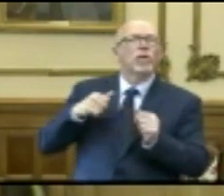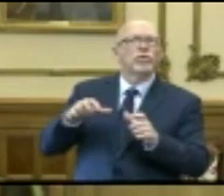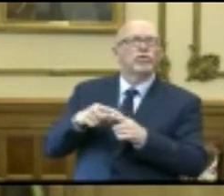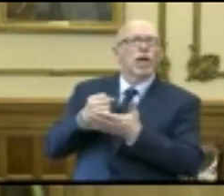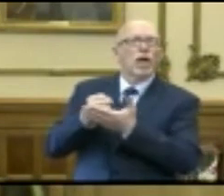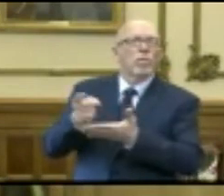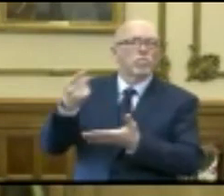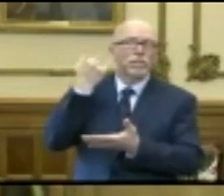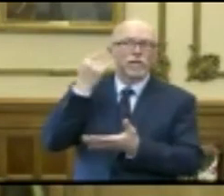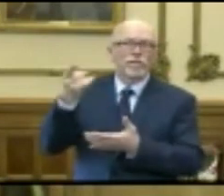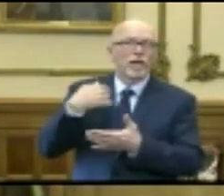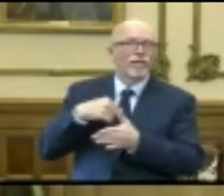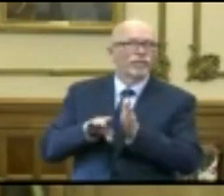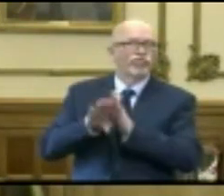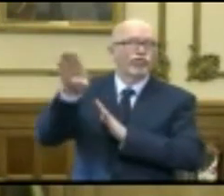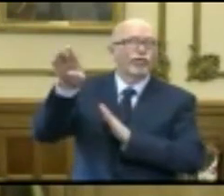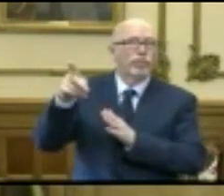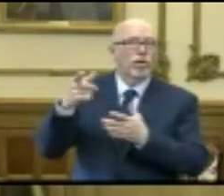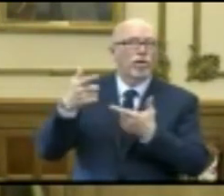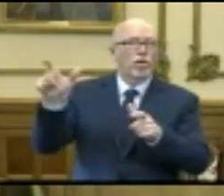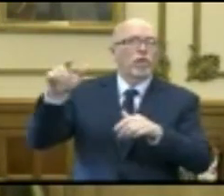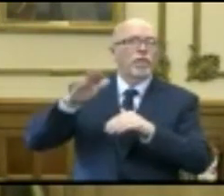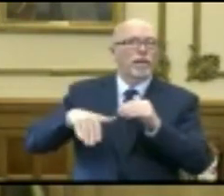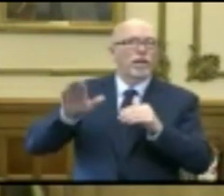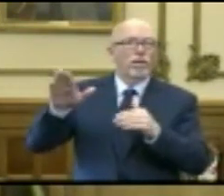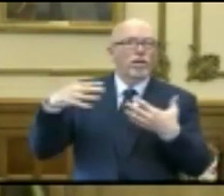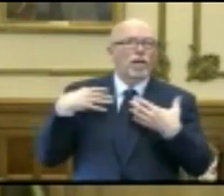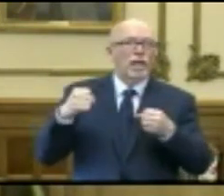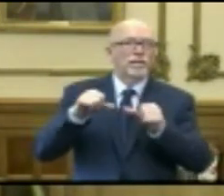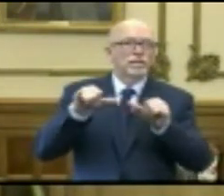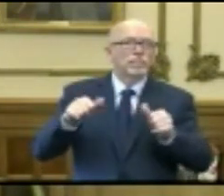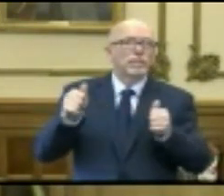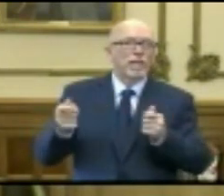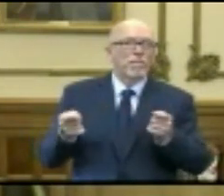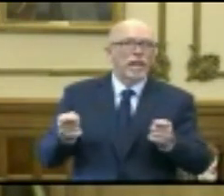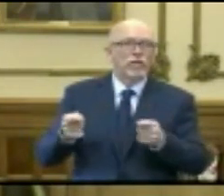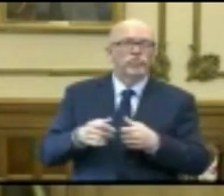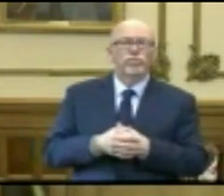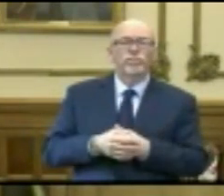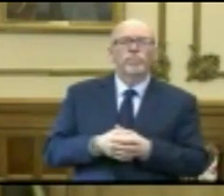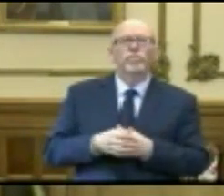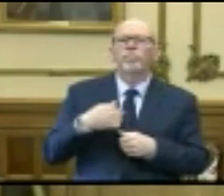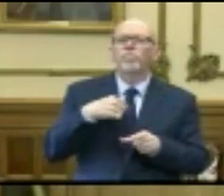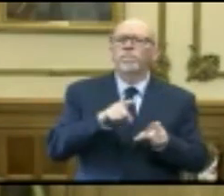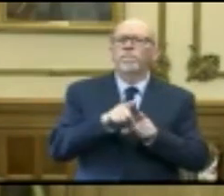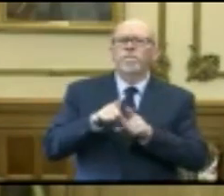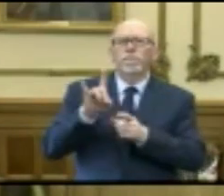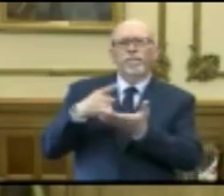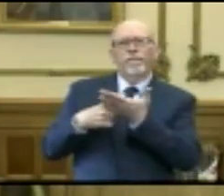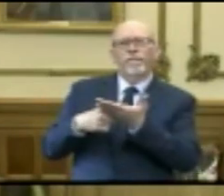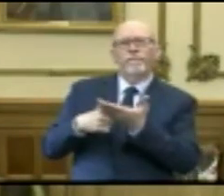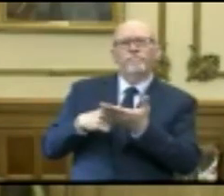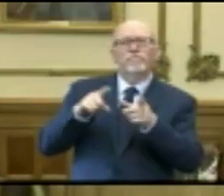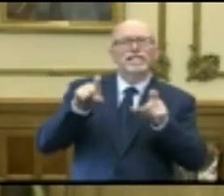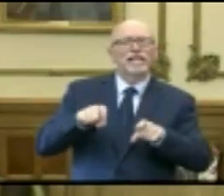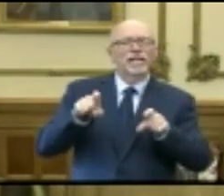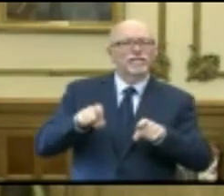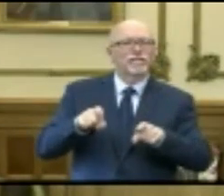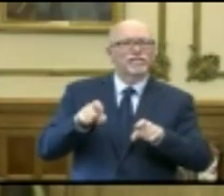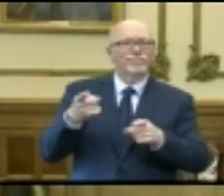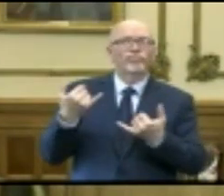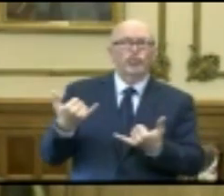should they have a surge that was larger than their health care systems could manage. We were also discussing the testing that is